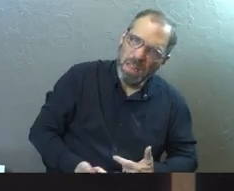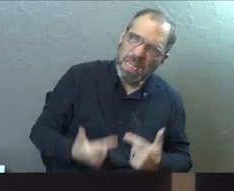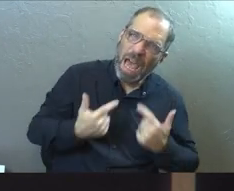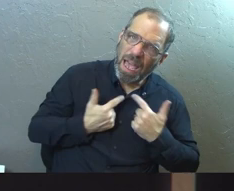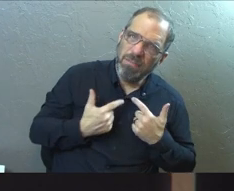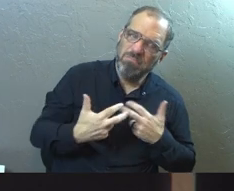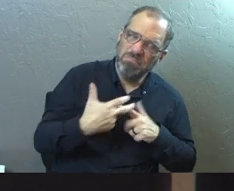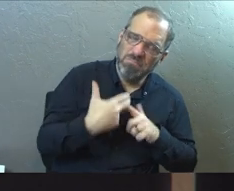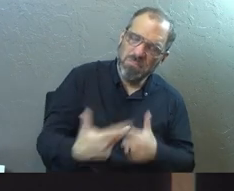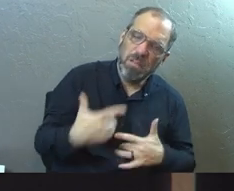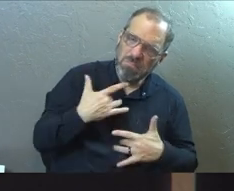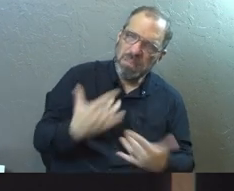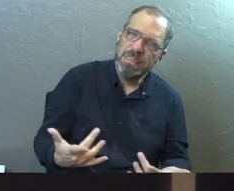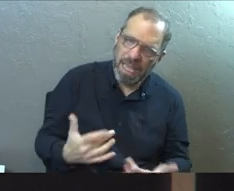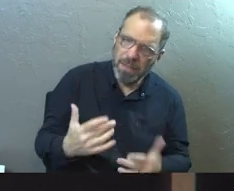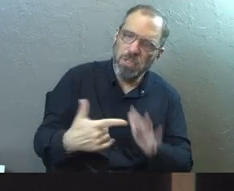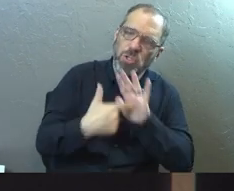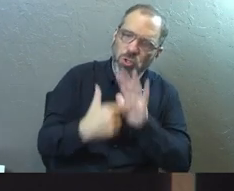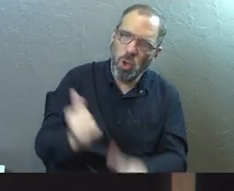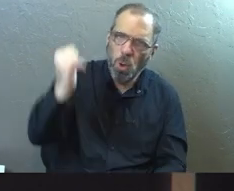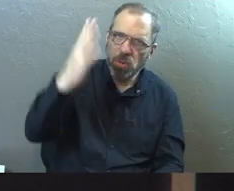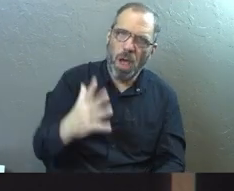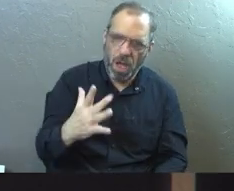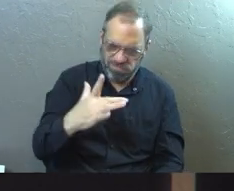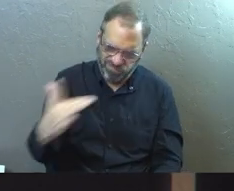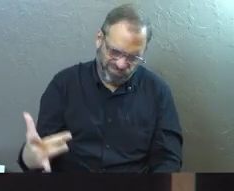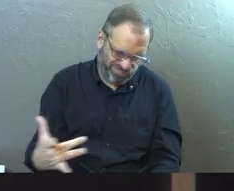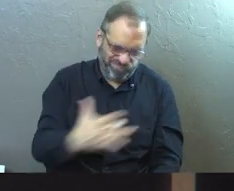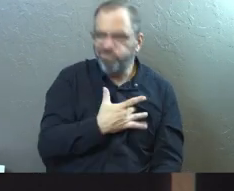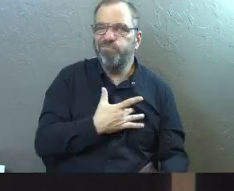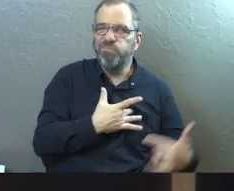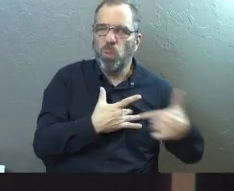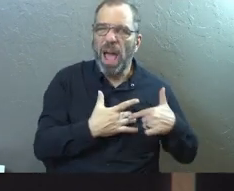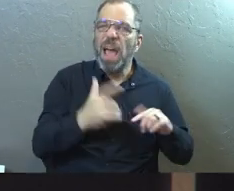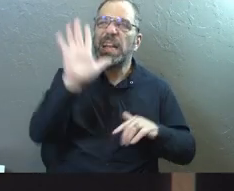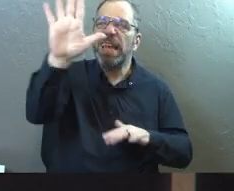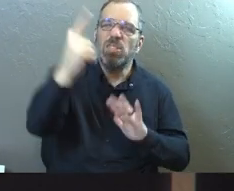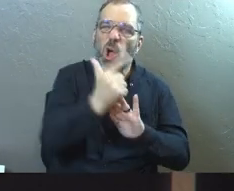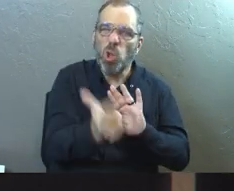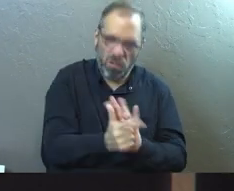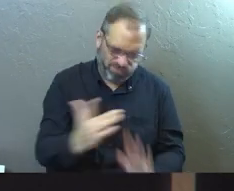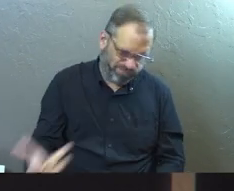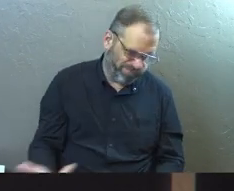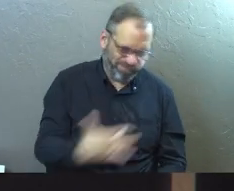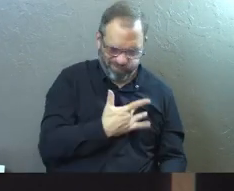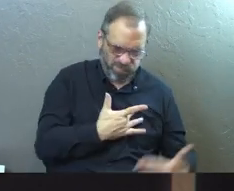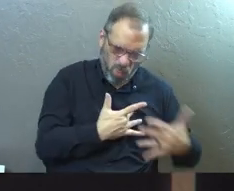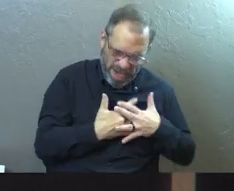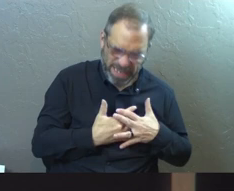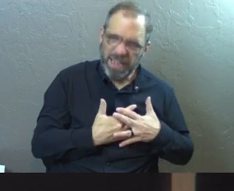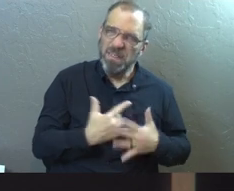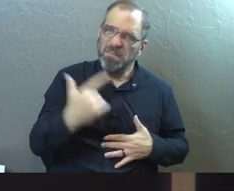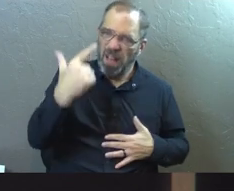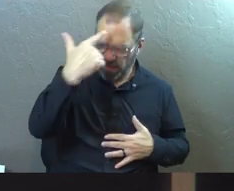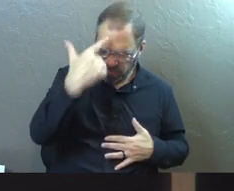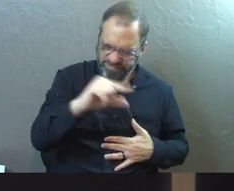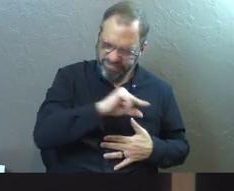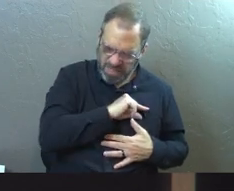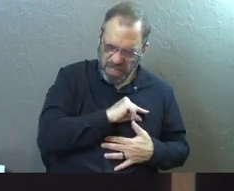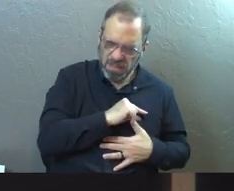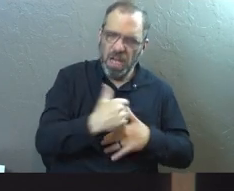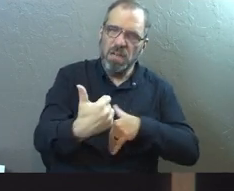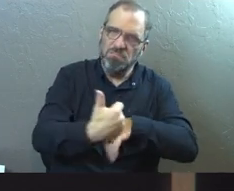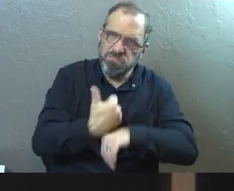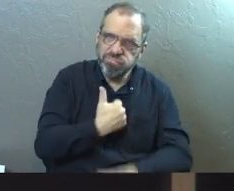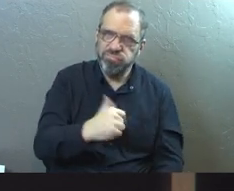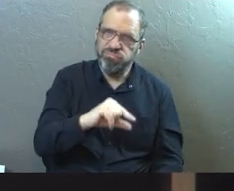that we're drawn to, they demonstrate that God's law is written in their hearts for their own conscience and thoughts, either accuse